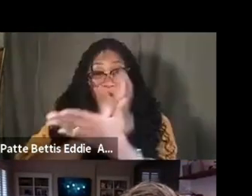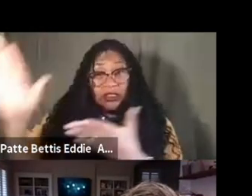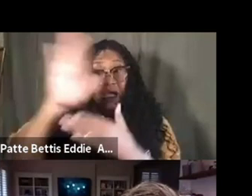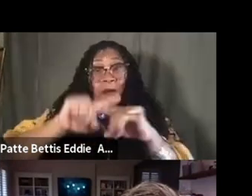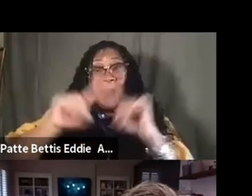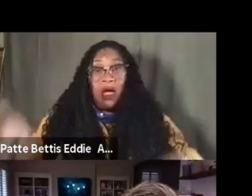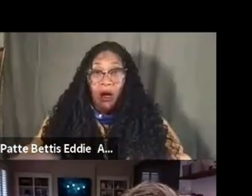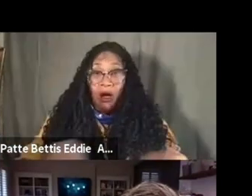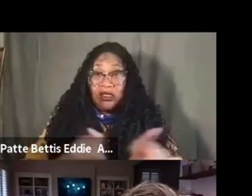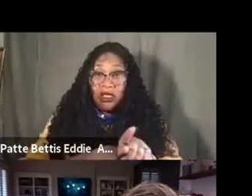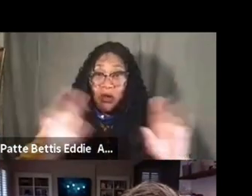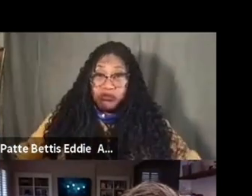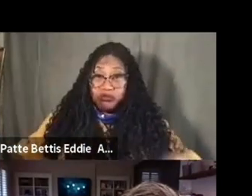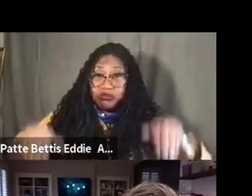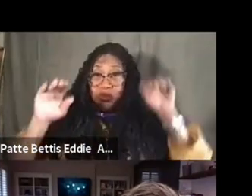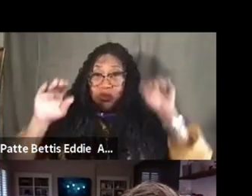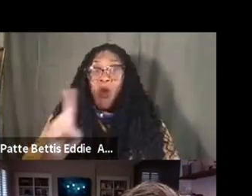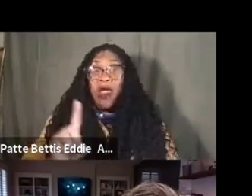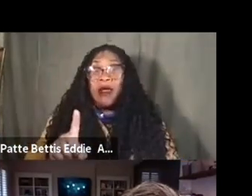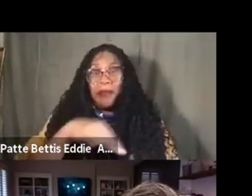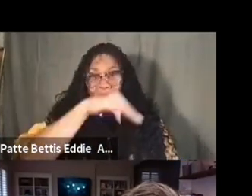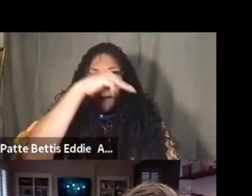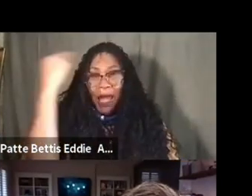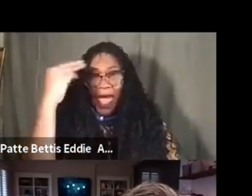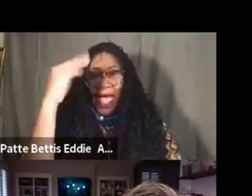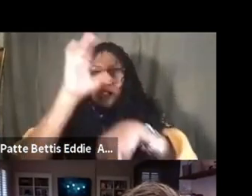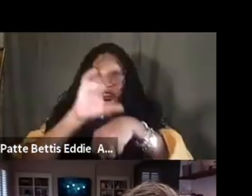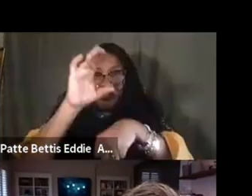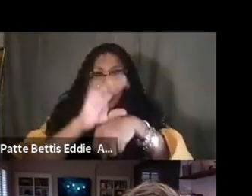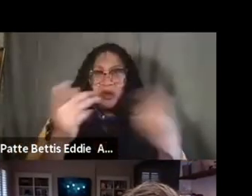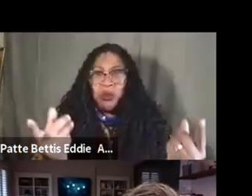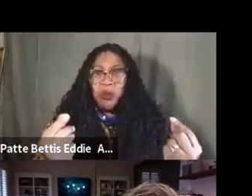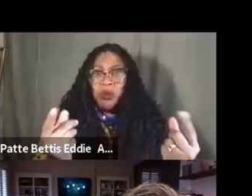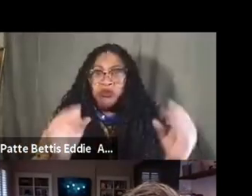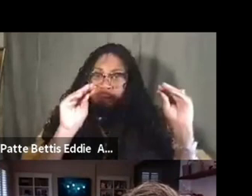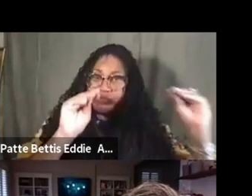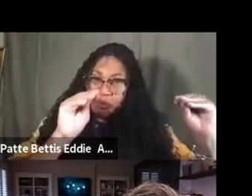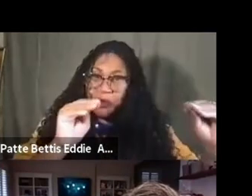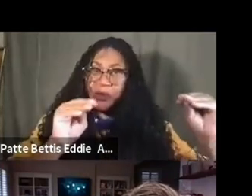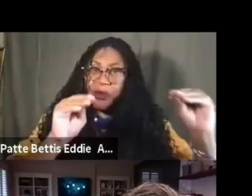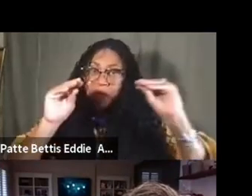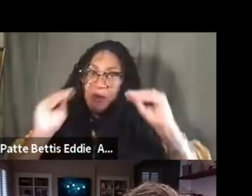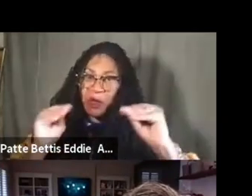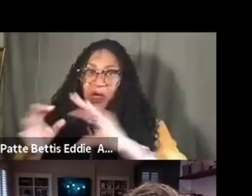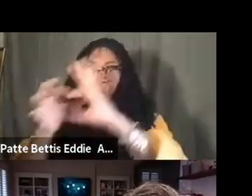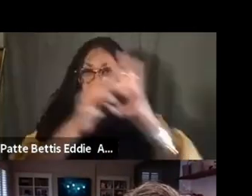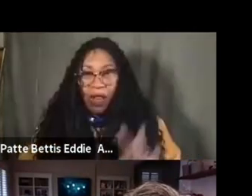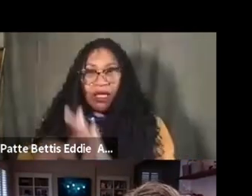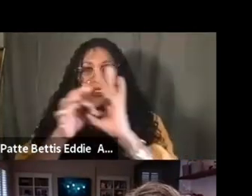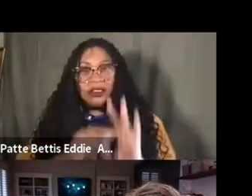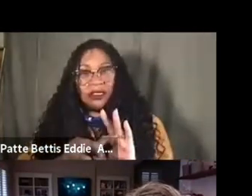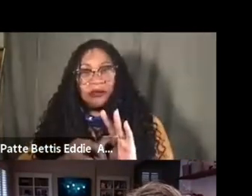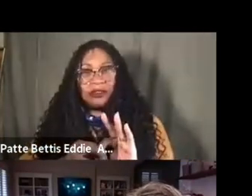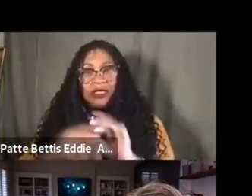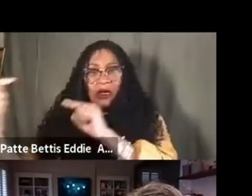and the Black church teaching you about relationships, teaching you about, you know, Black people's struggles, and how there